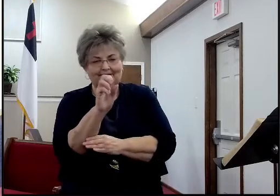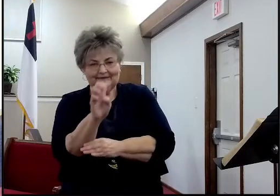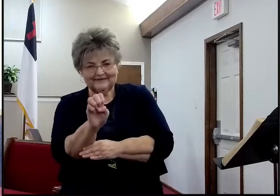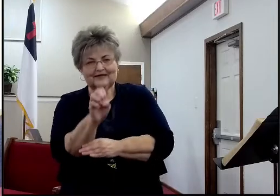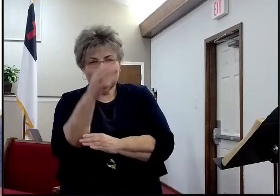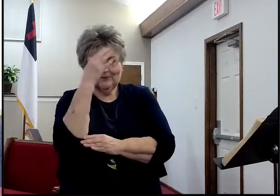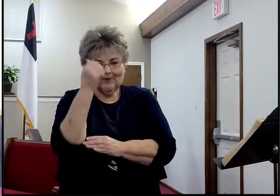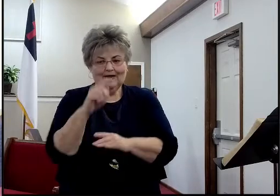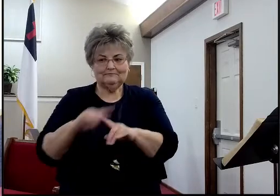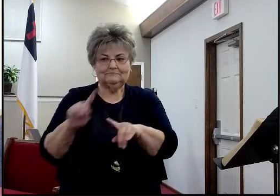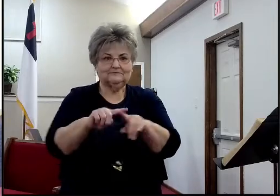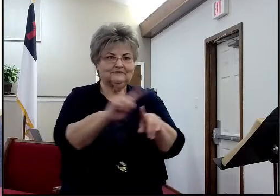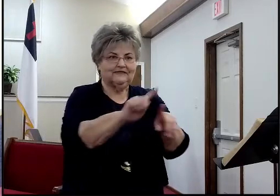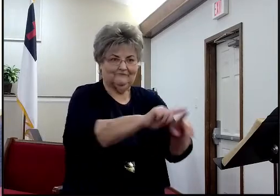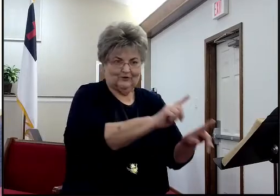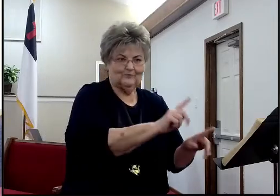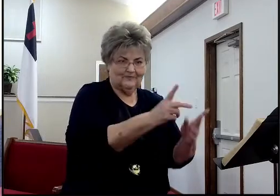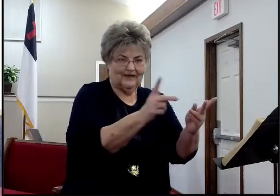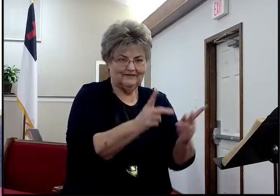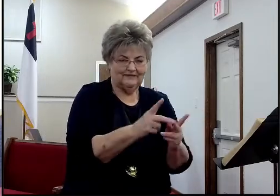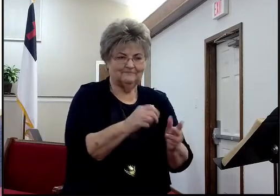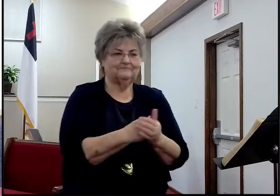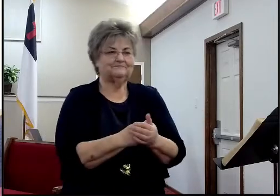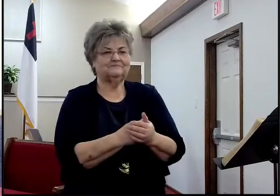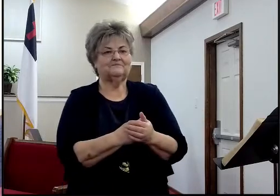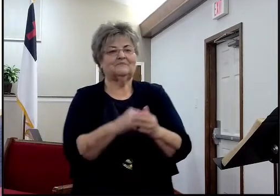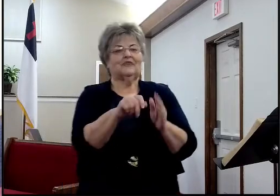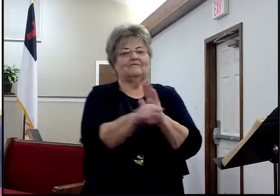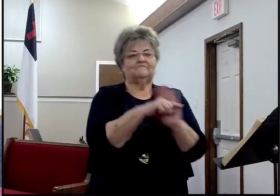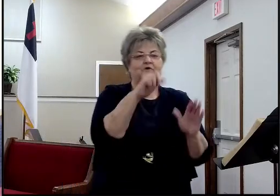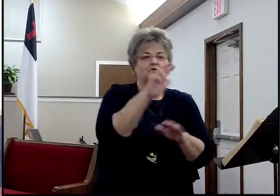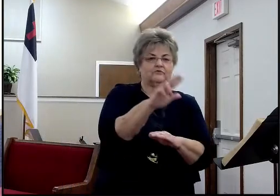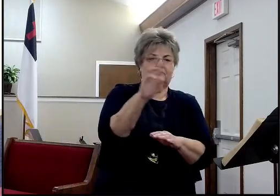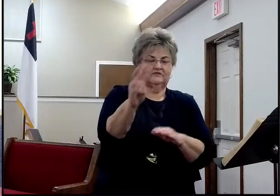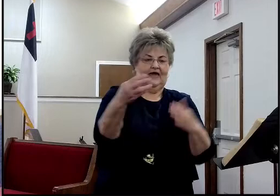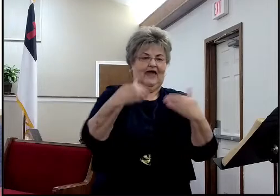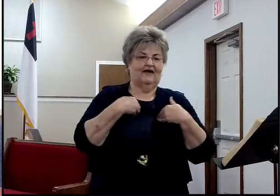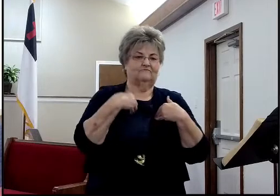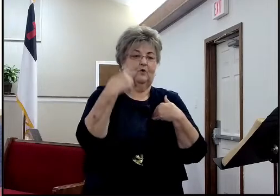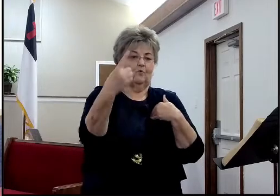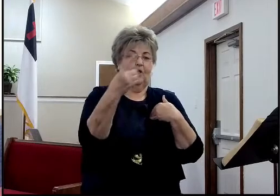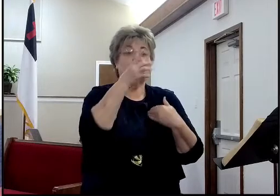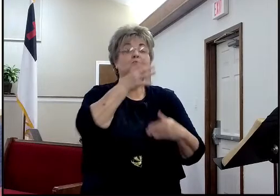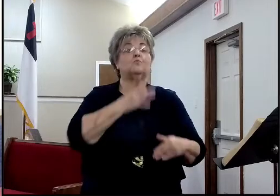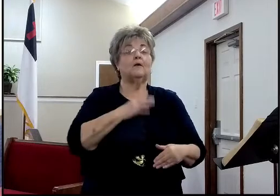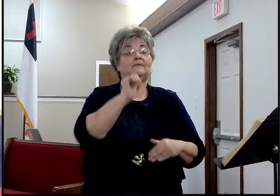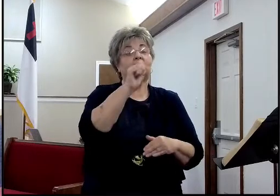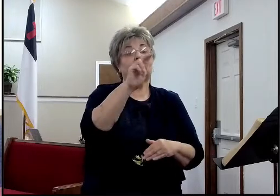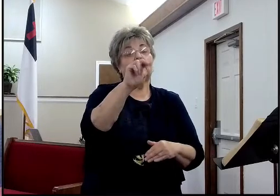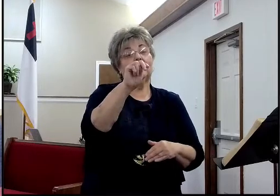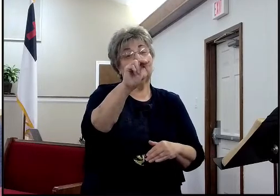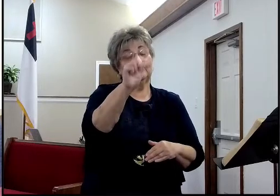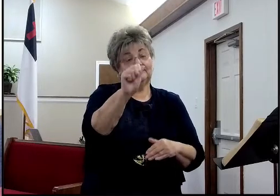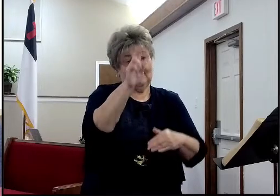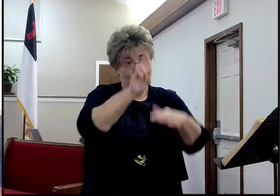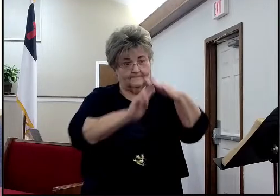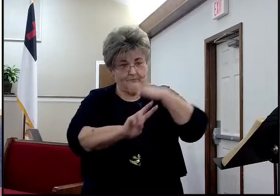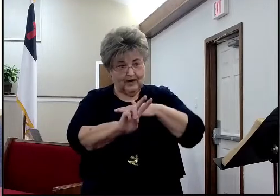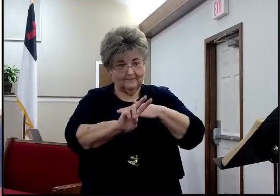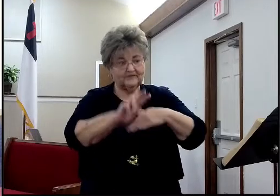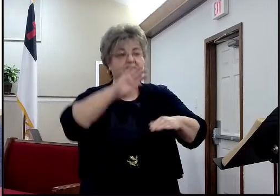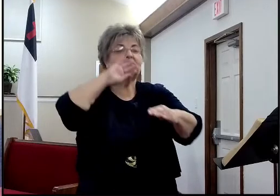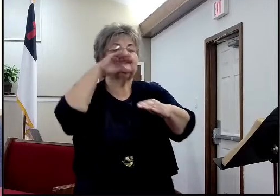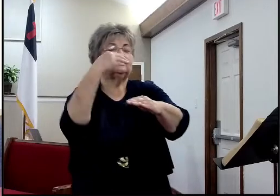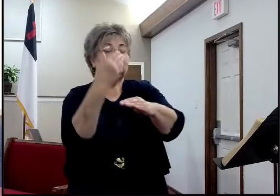blatantly, false, okay, verse number 36, and there was one, Anna, a prophetess of the daughter, of,